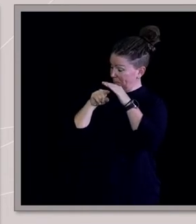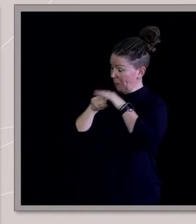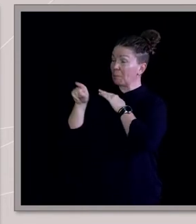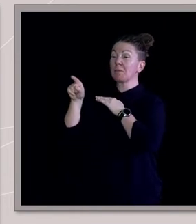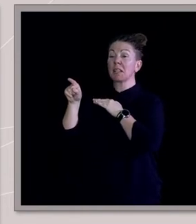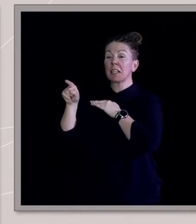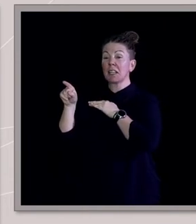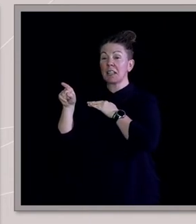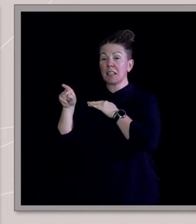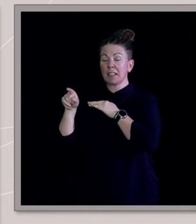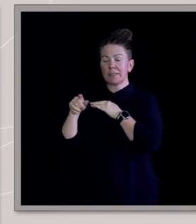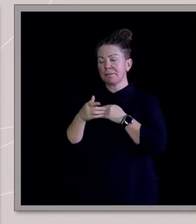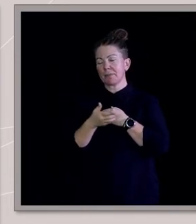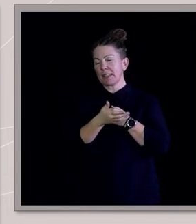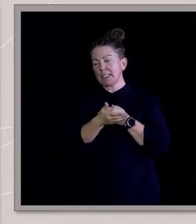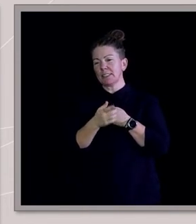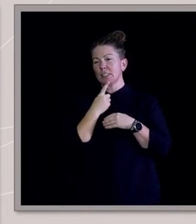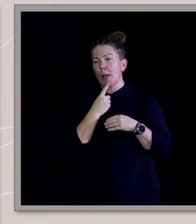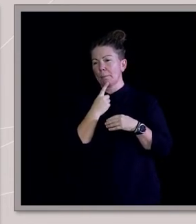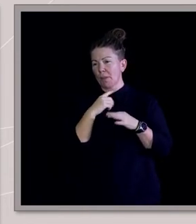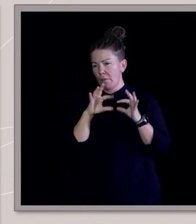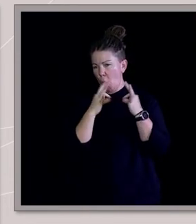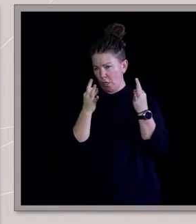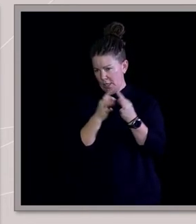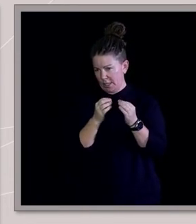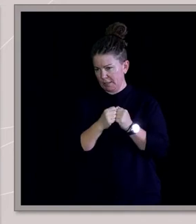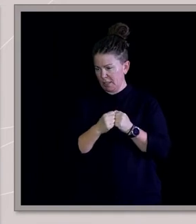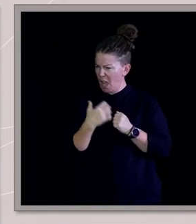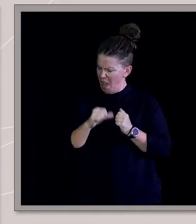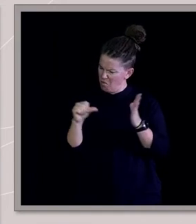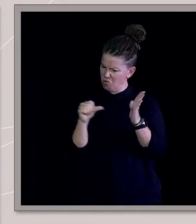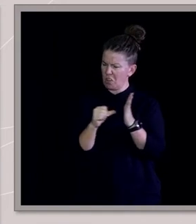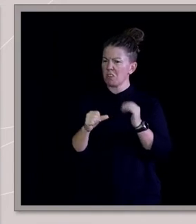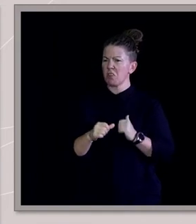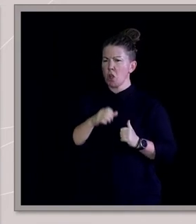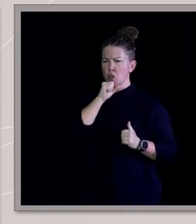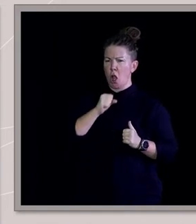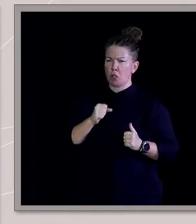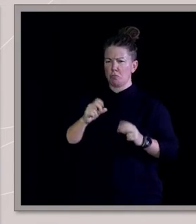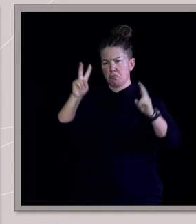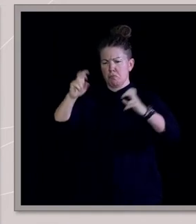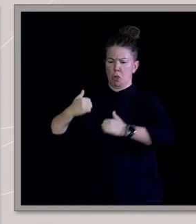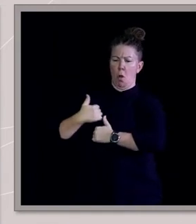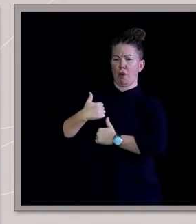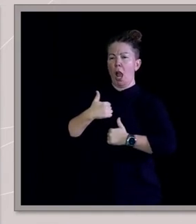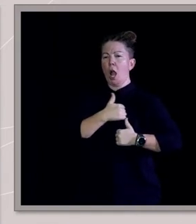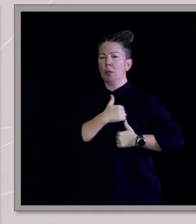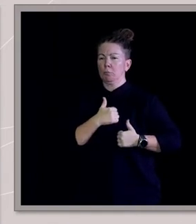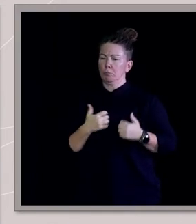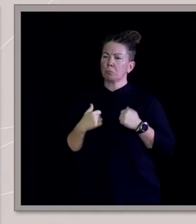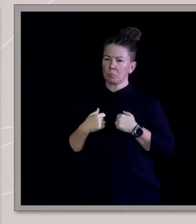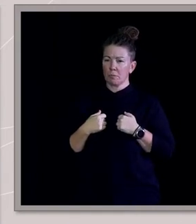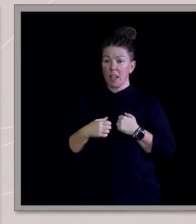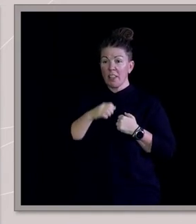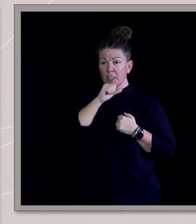in all of these organisations, there's the hardliners, the guys who think they're the warriors for the organisation. And this guy